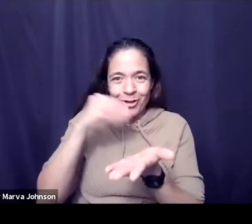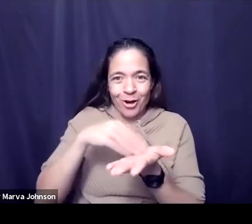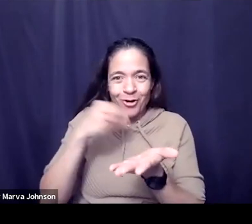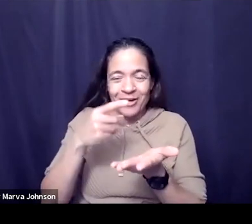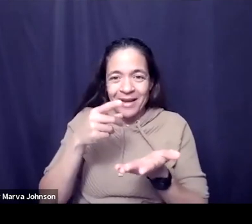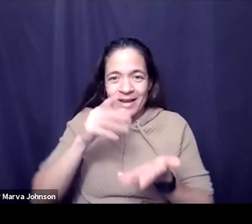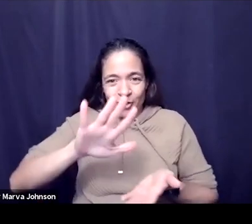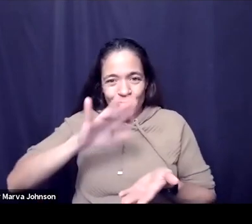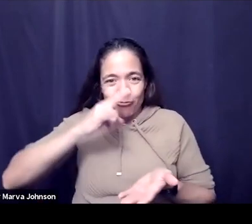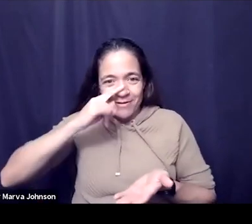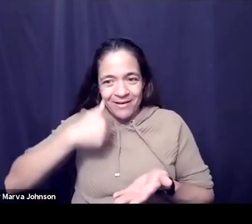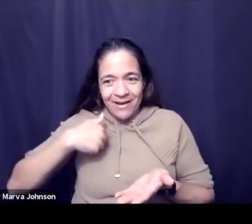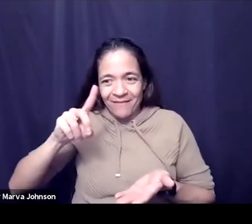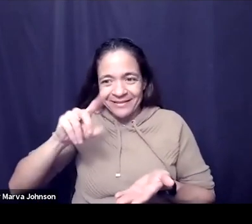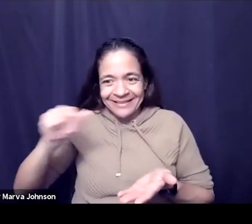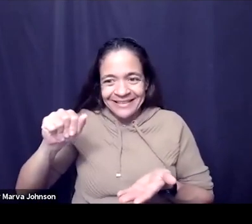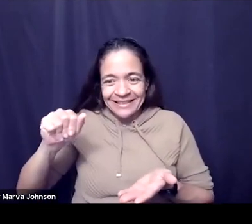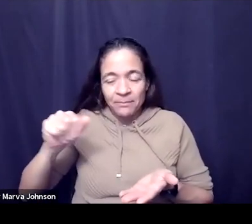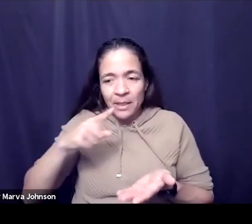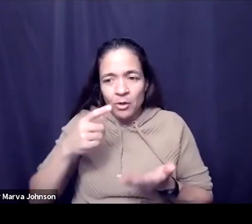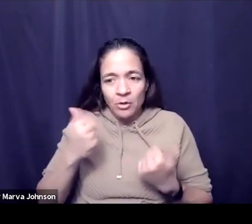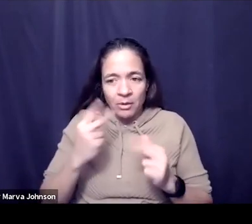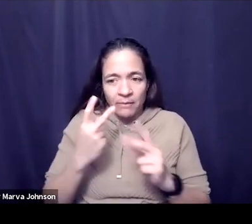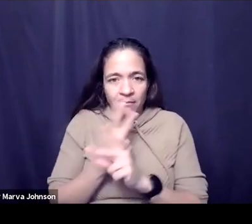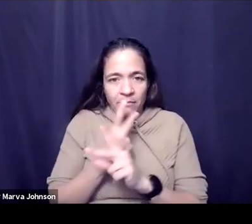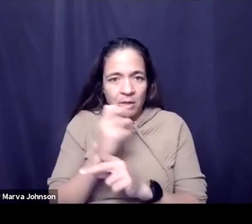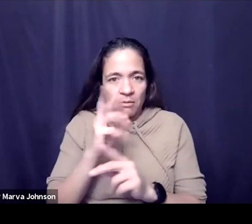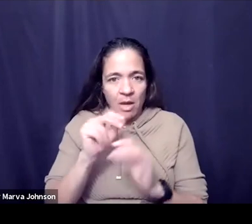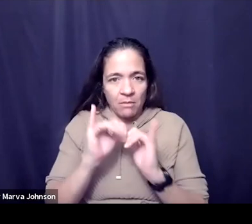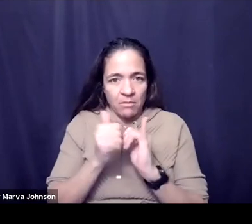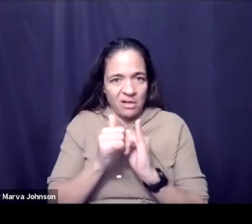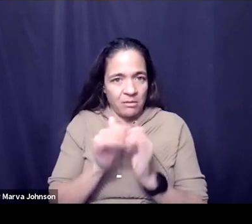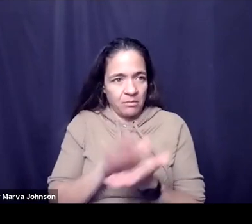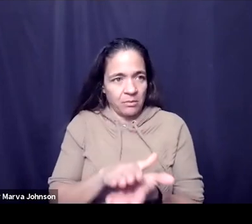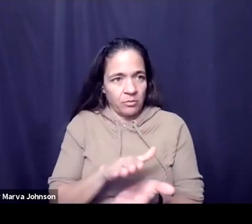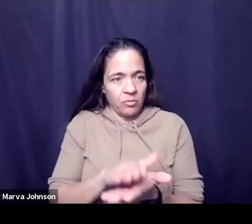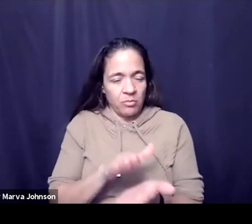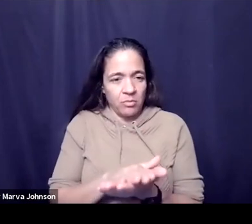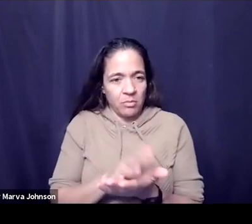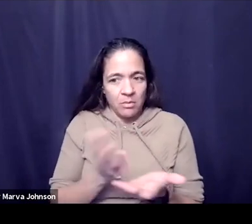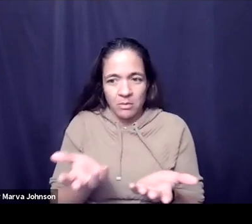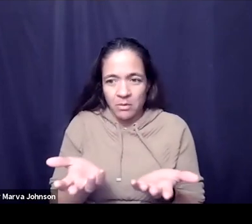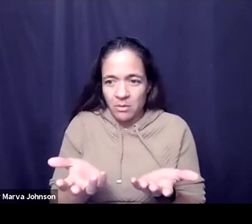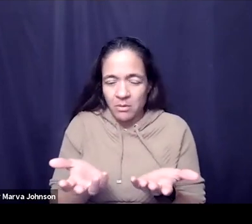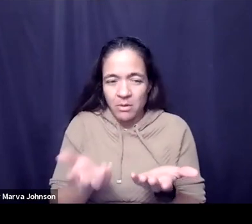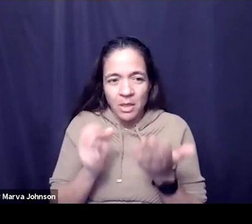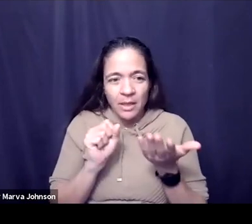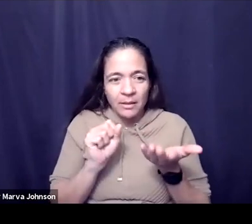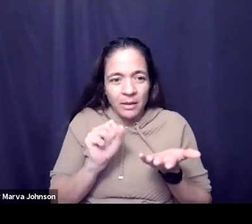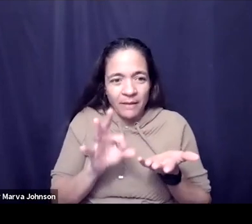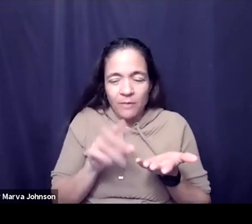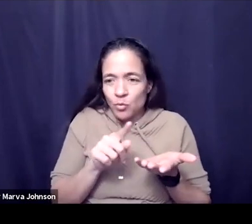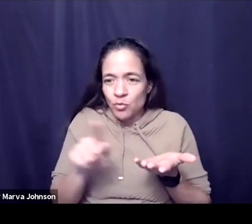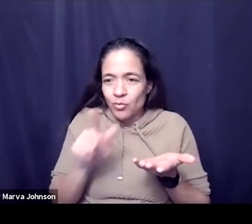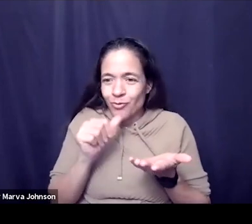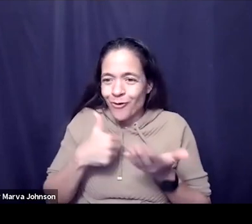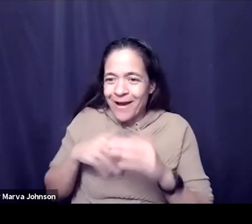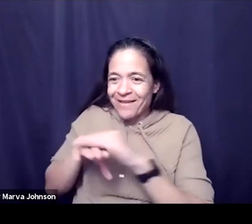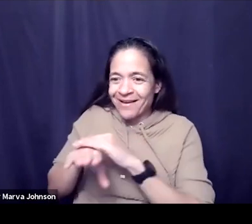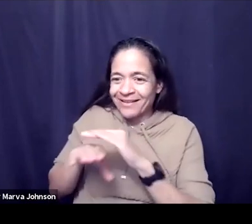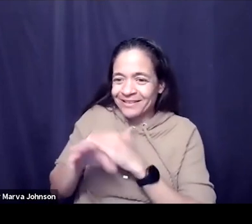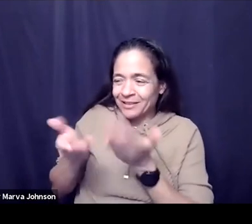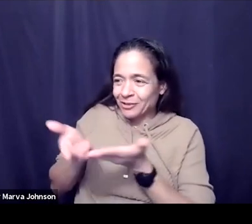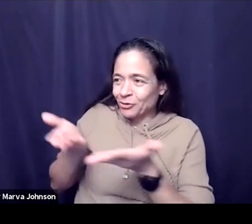you're really trying to figure out school right now you're really troubling school right let alone if you don't have you know certain access to resources